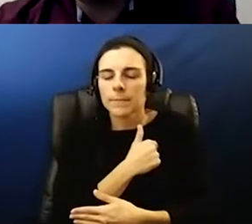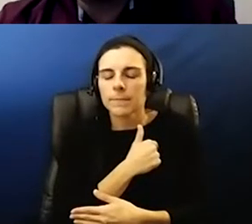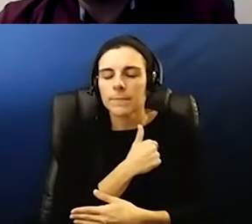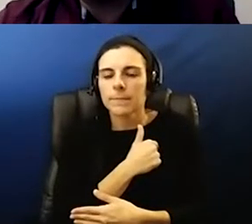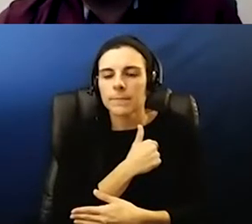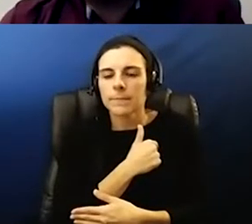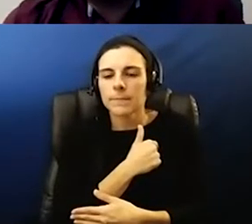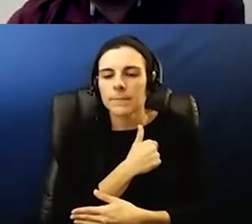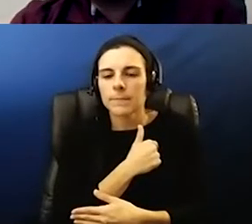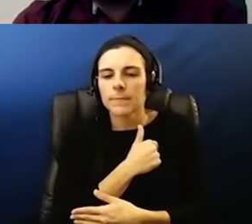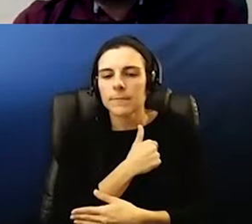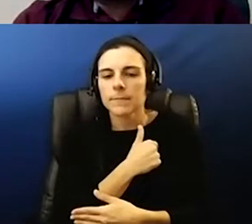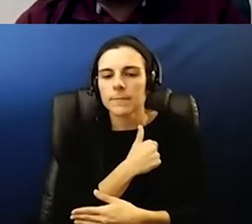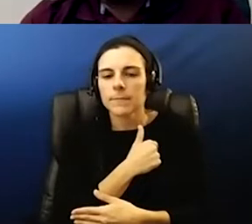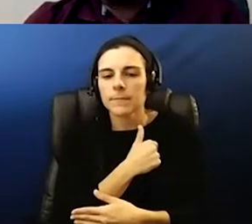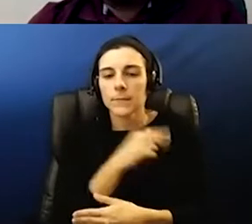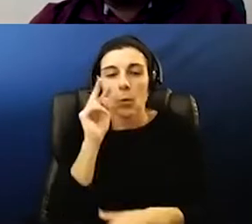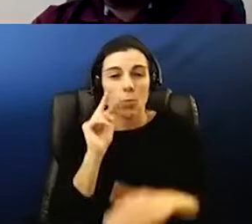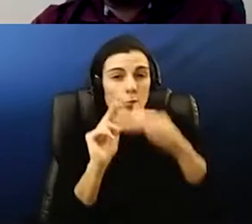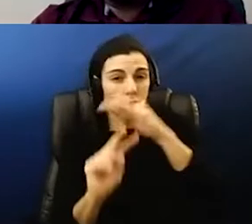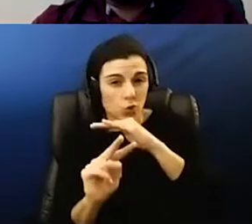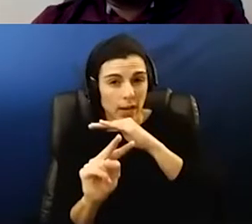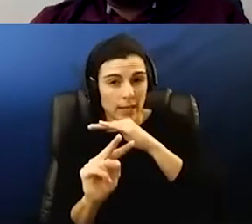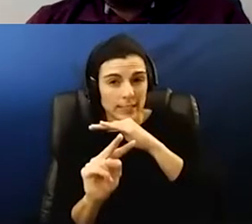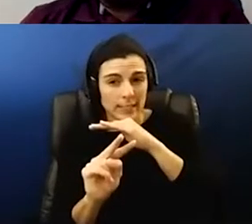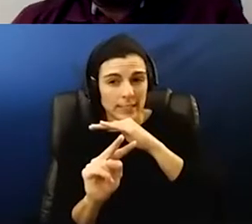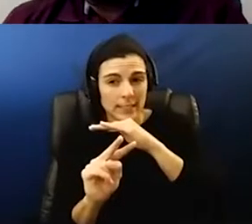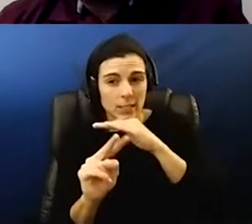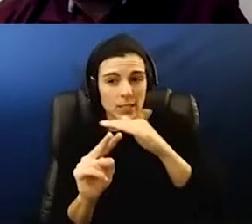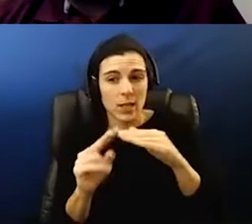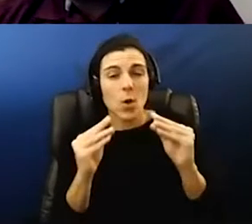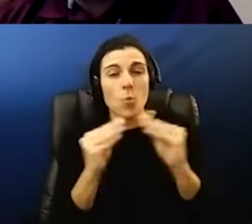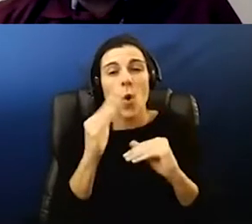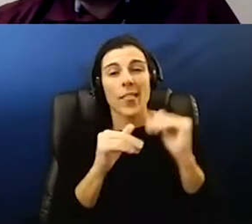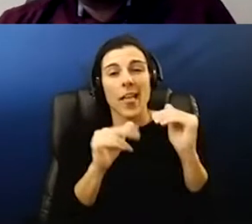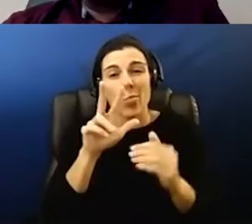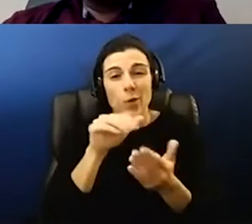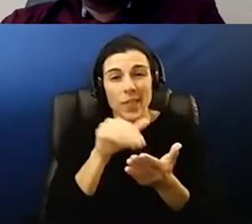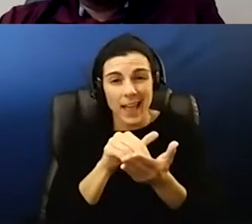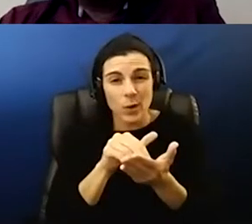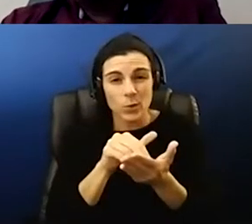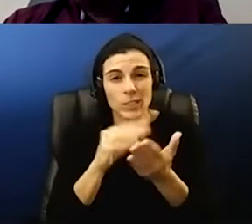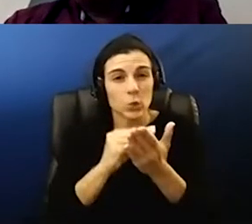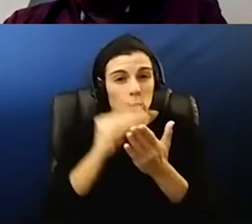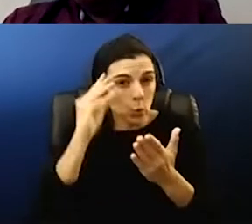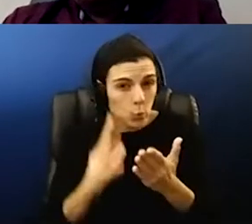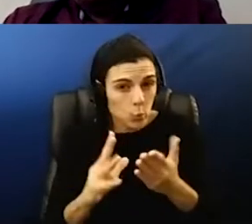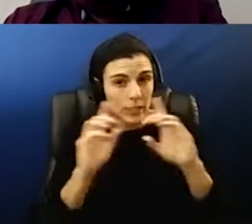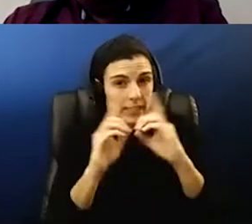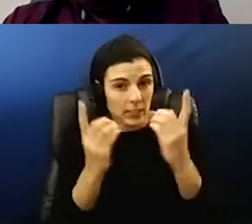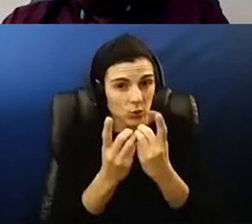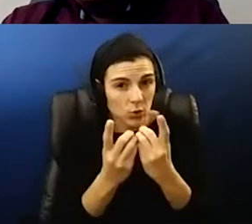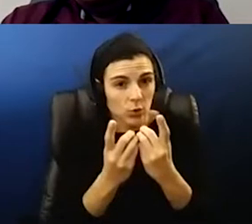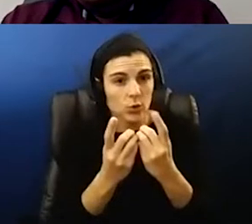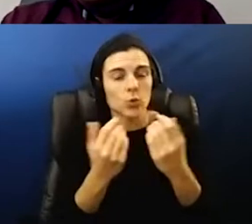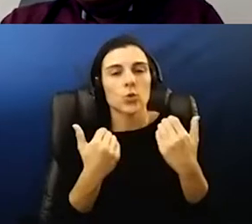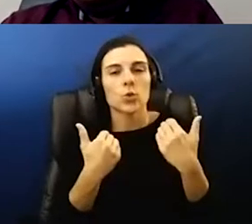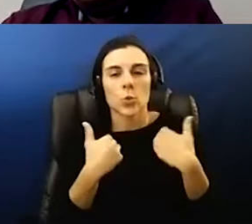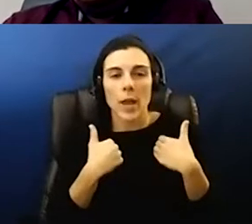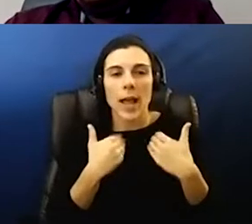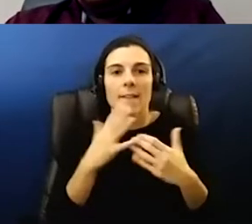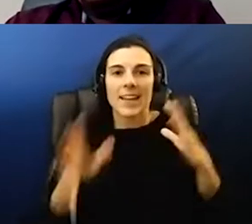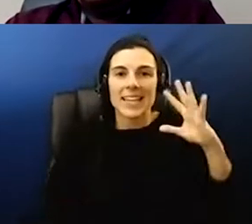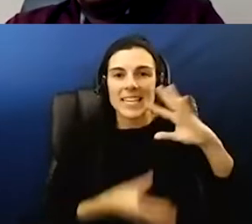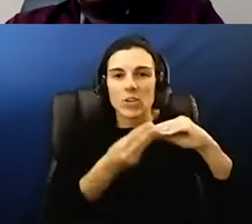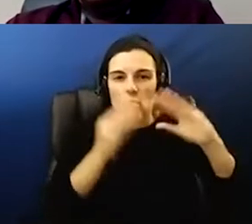with the projection of our this year we're over 3 000 students under enrolled in the district so we have additional teachers but we're